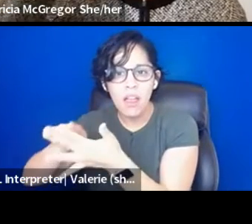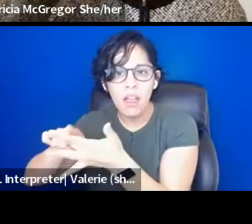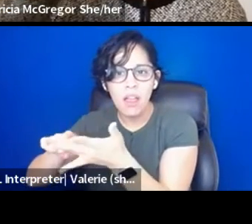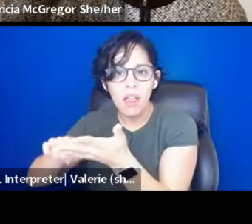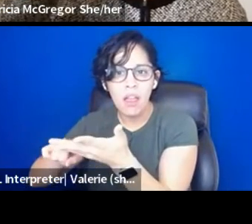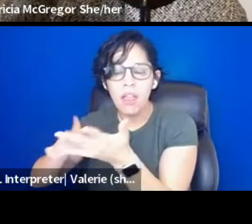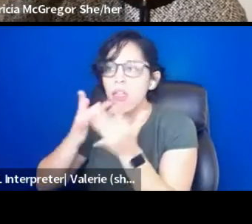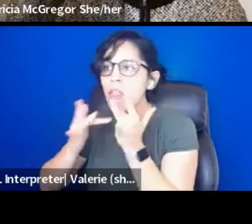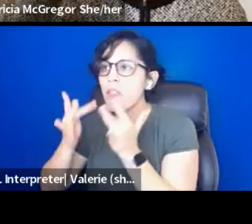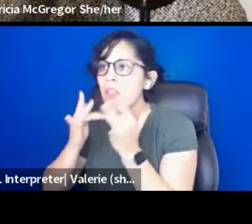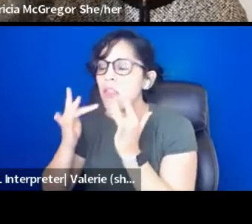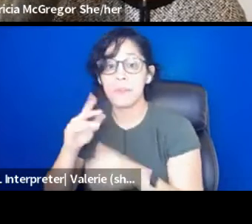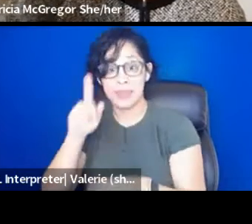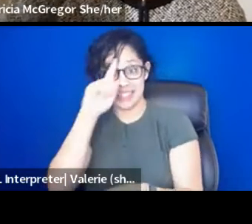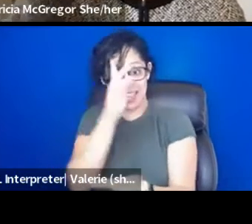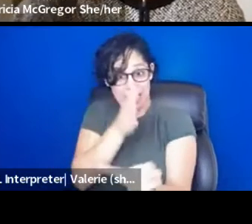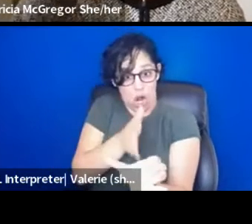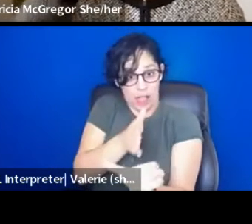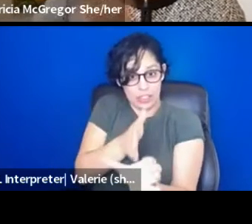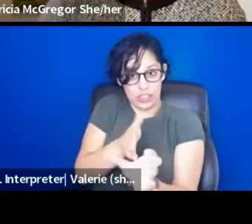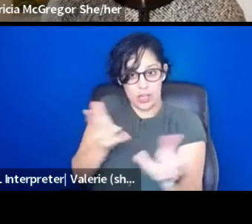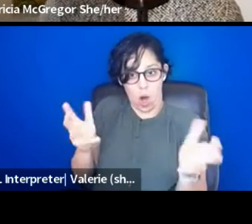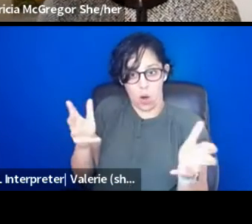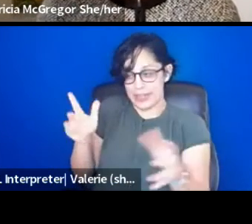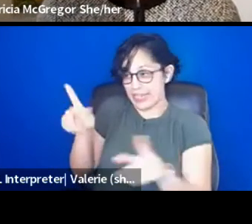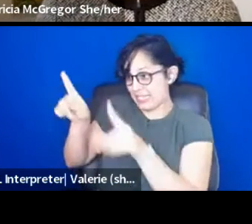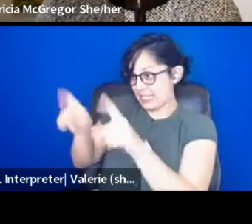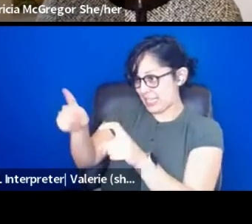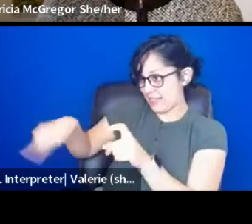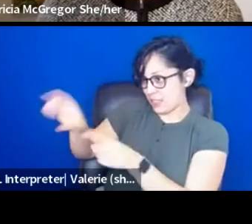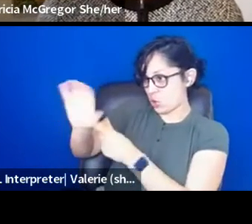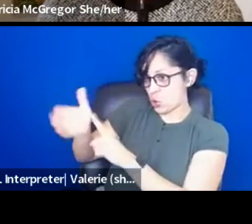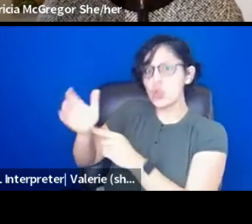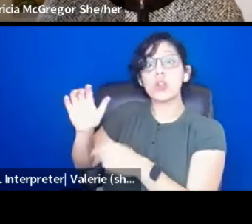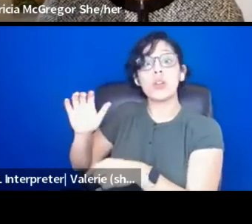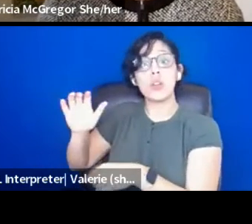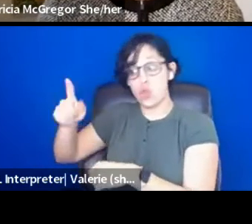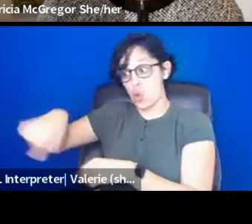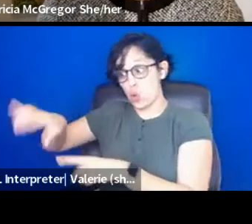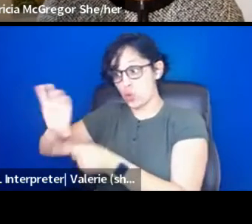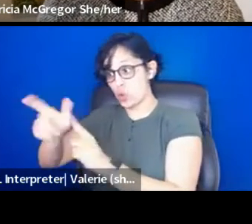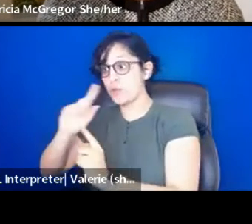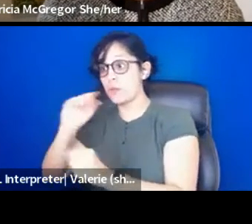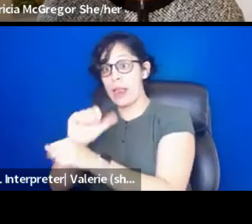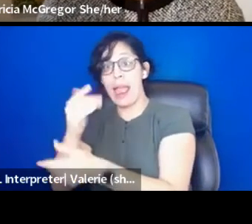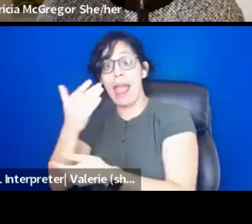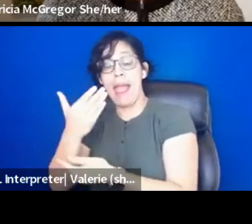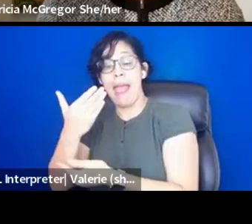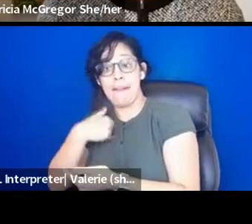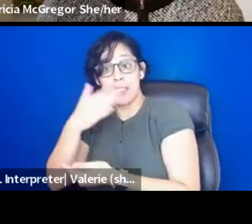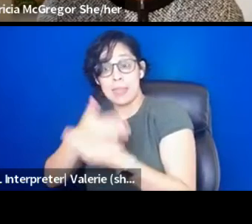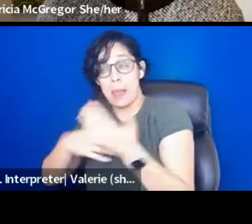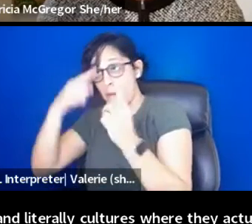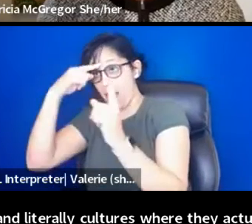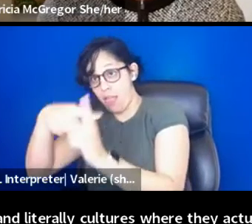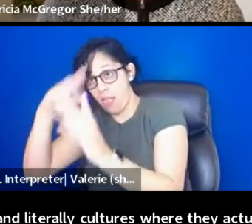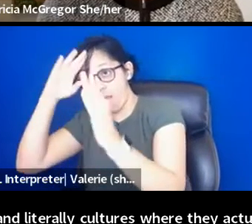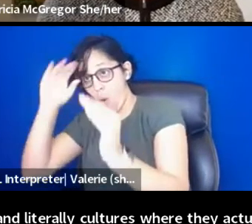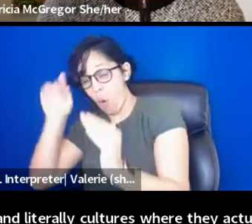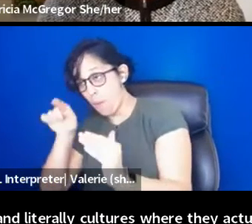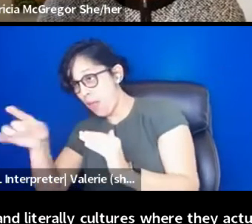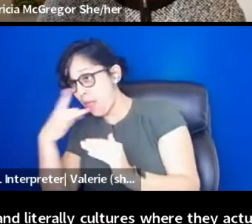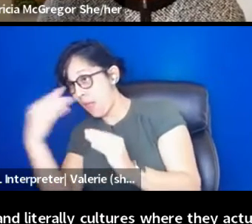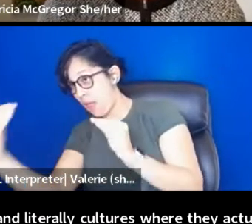Psychologists have tested these cultures. And literally cultures where they actually have a glimmer of hope, right? They